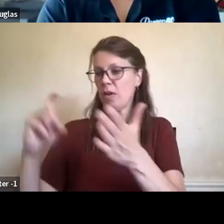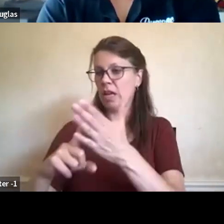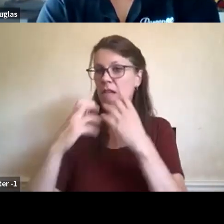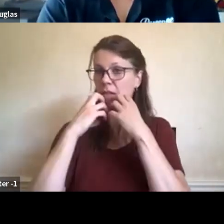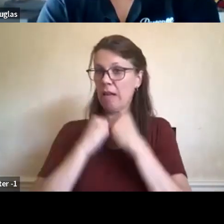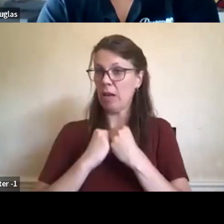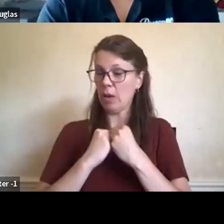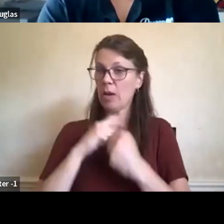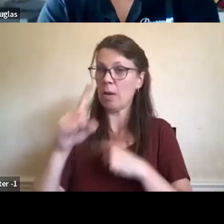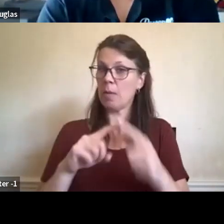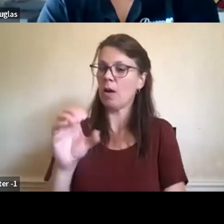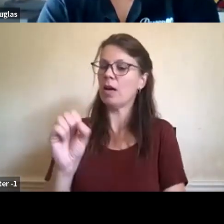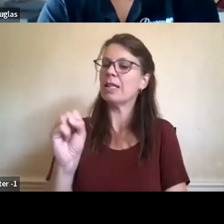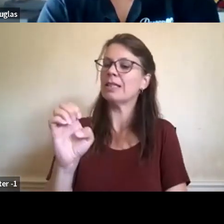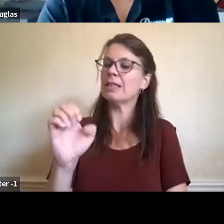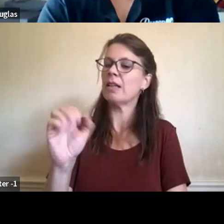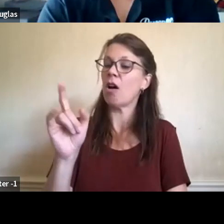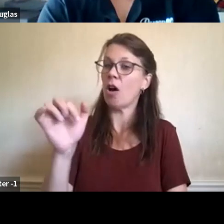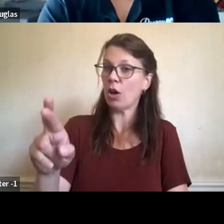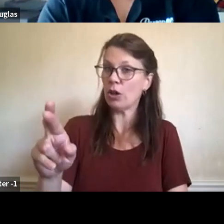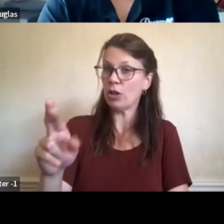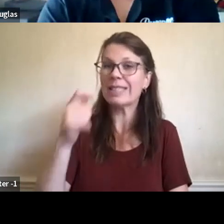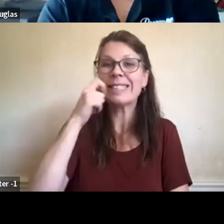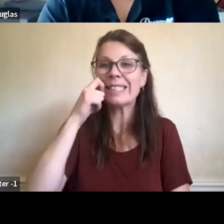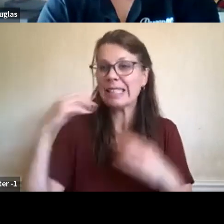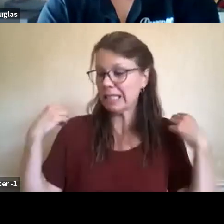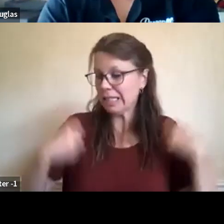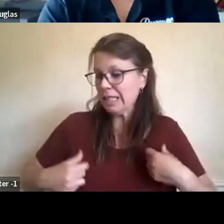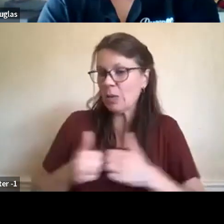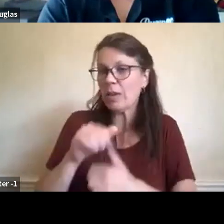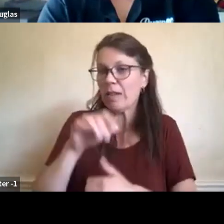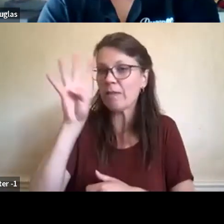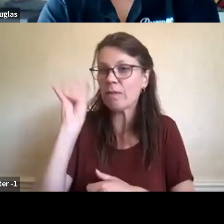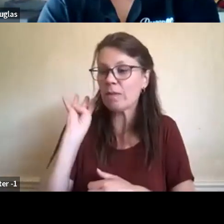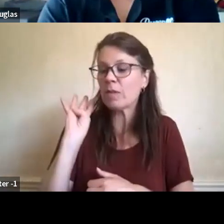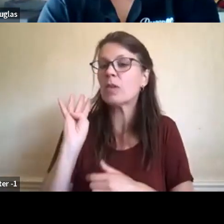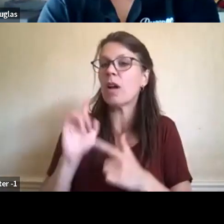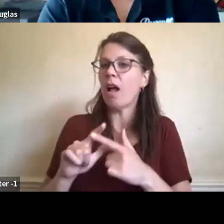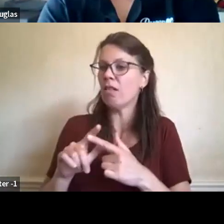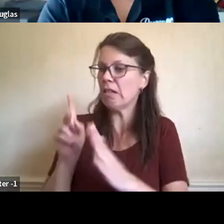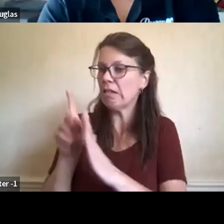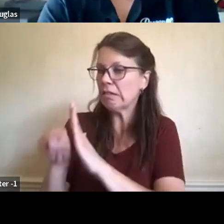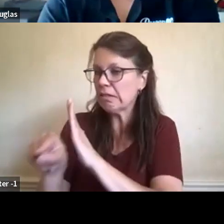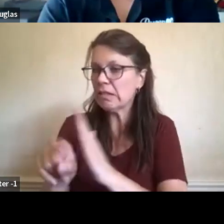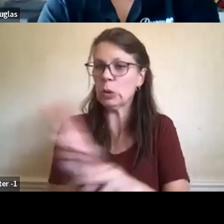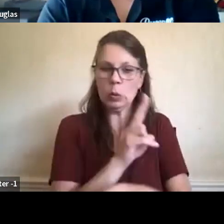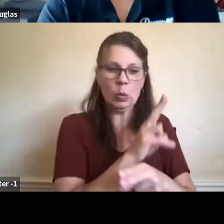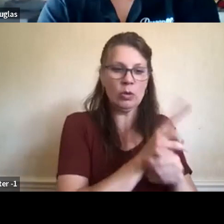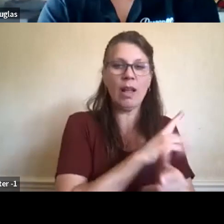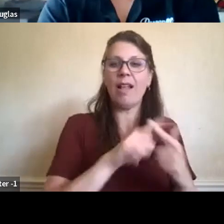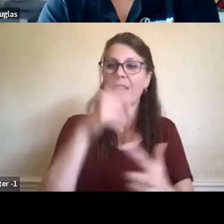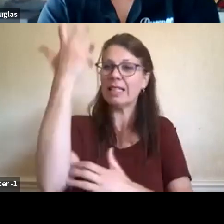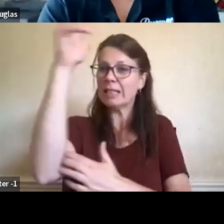sea otter pelts. And then it was timber and seafood. And I think we're really dealing with a